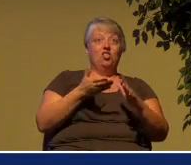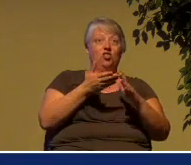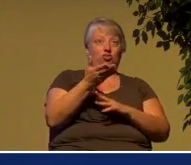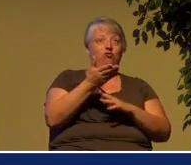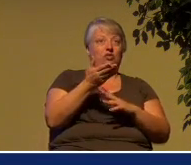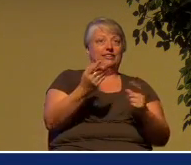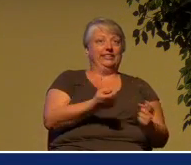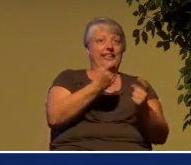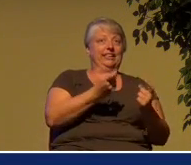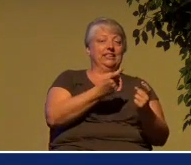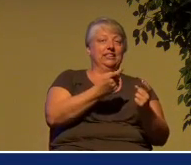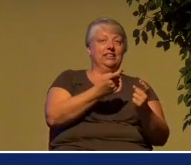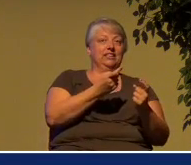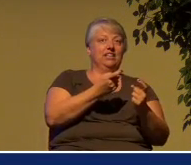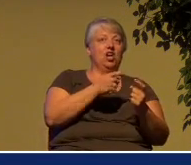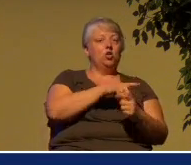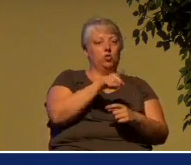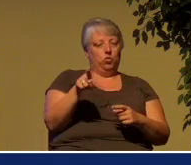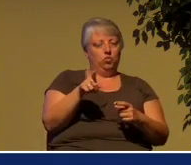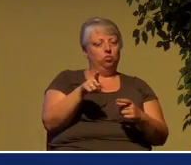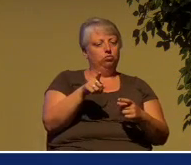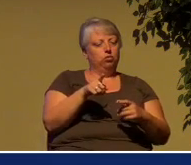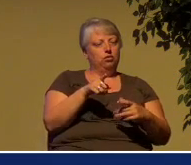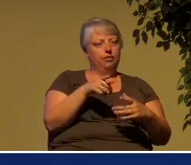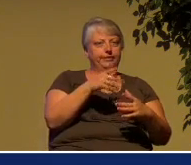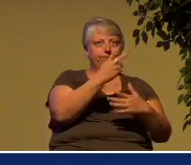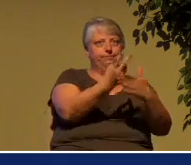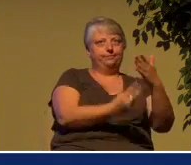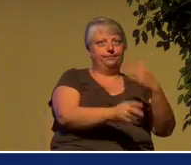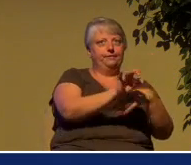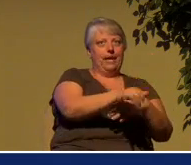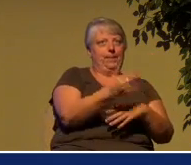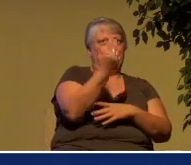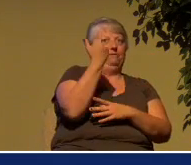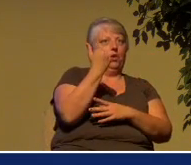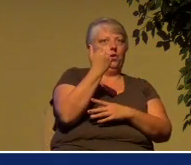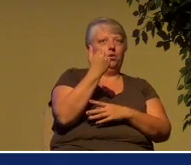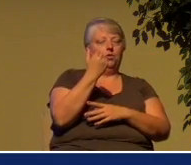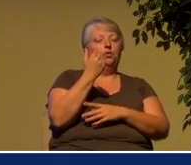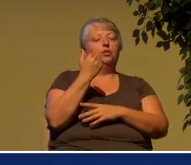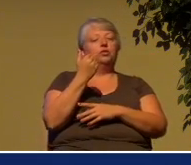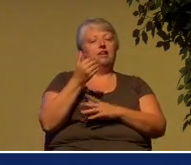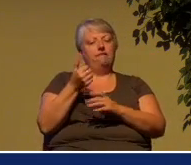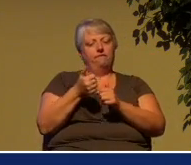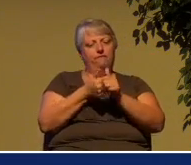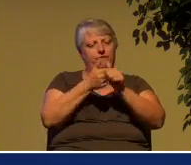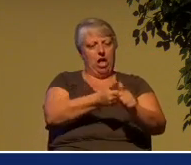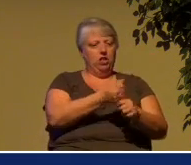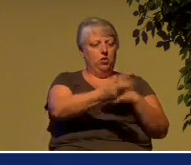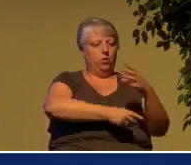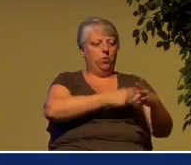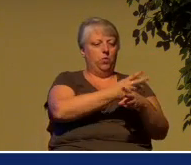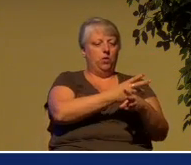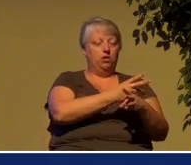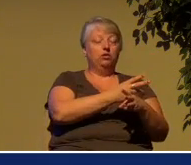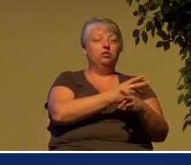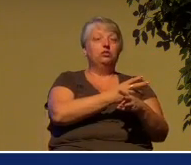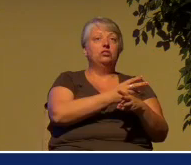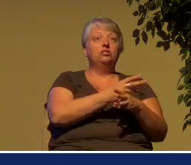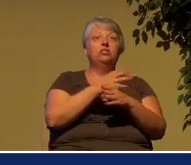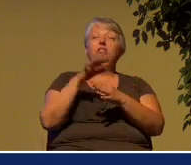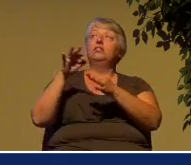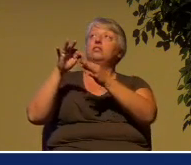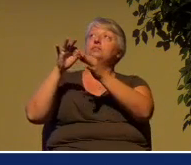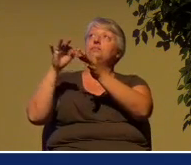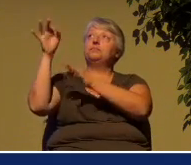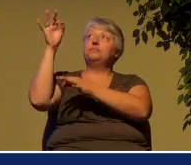following the course of this world, following the prince of the power of the air, the spirit that is now at